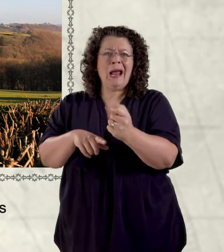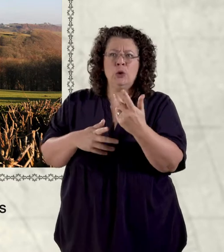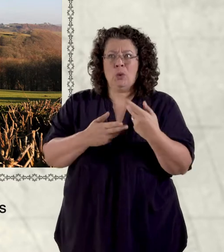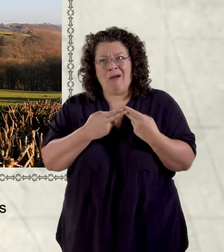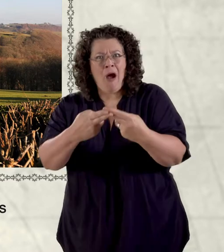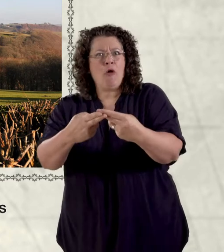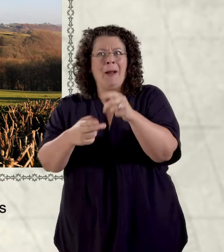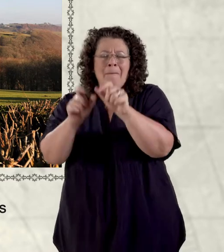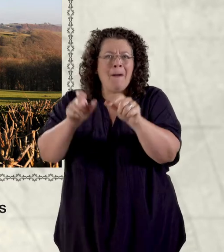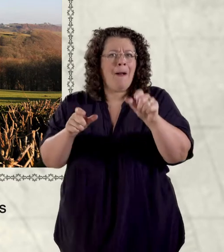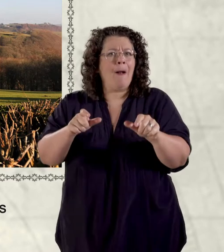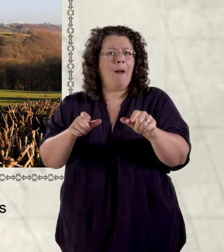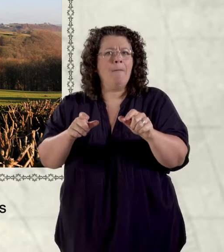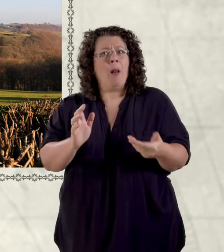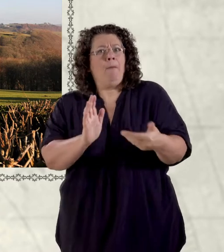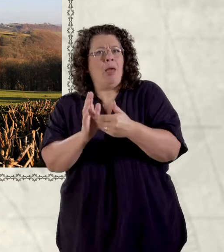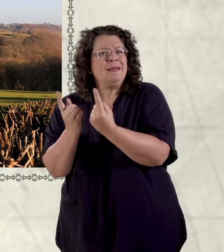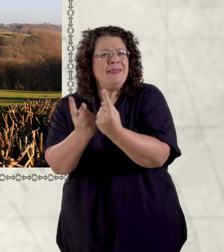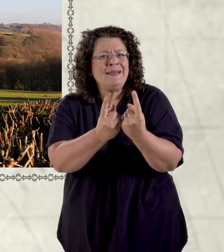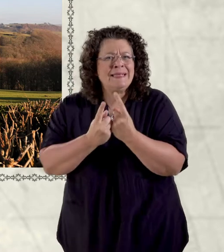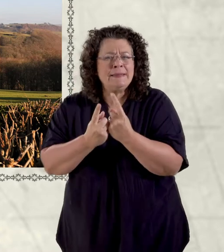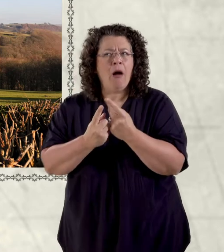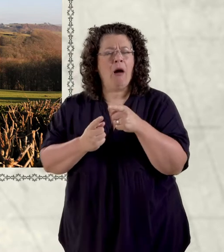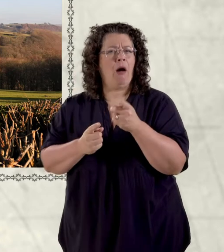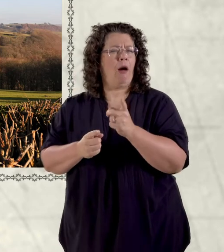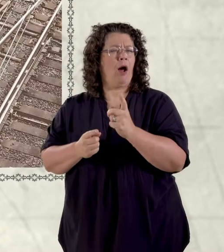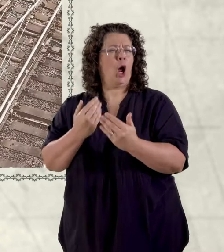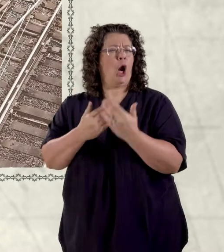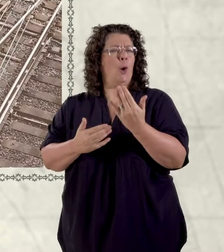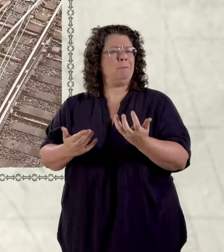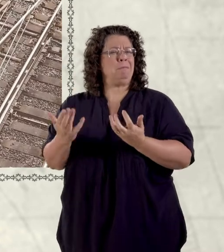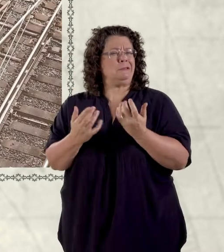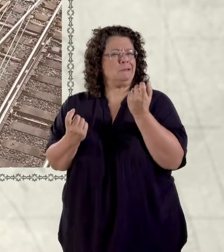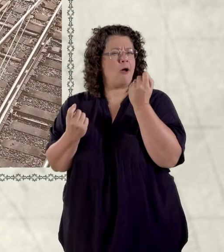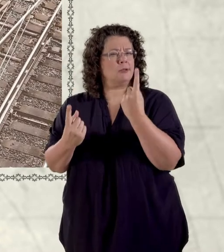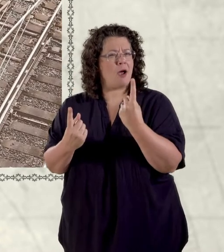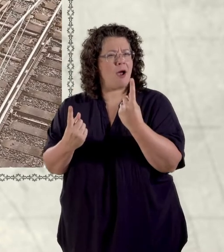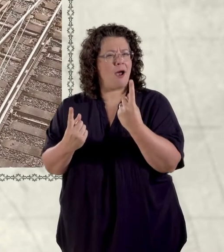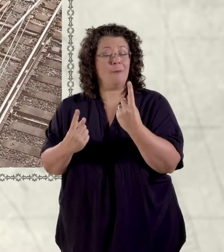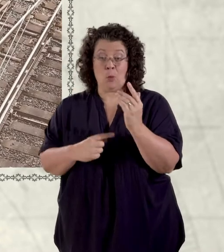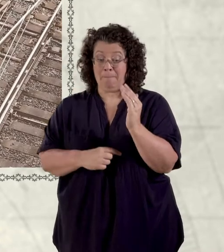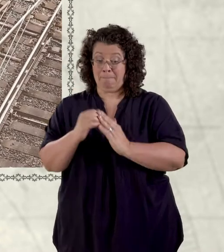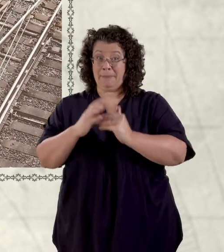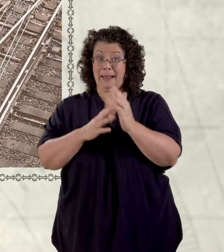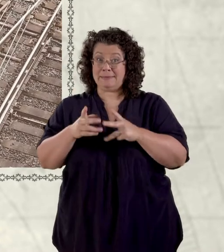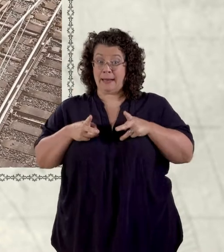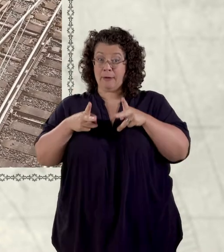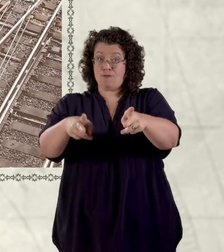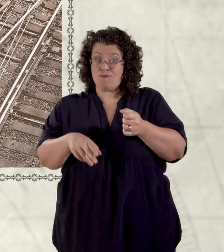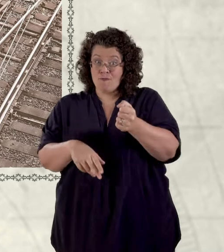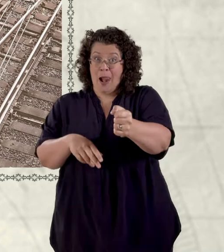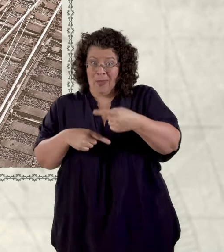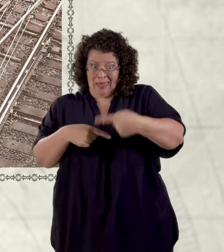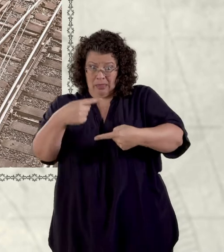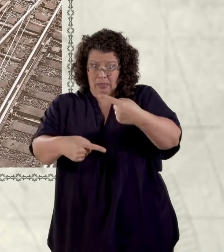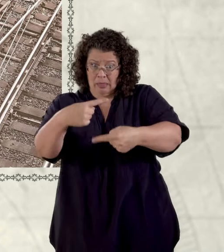cargo a new venture building a railway is a lot